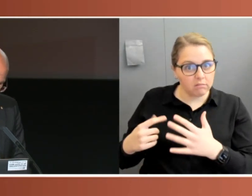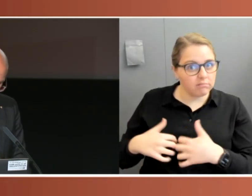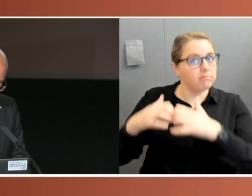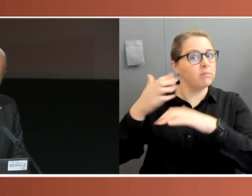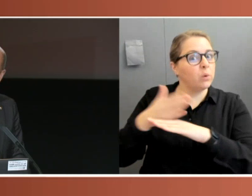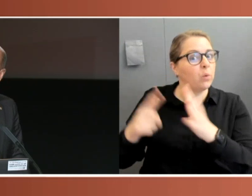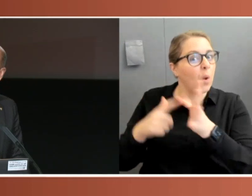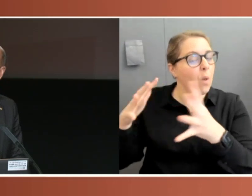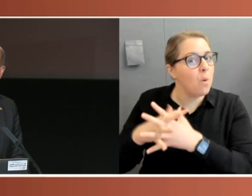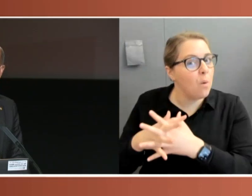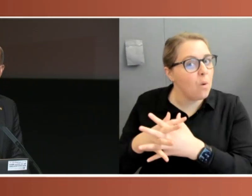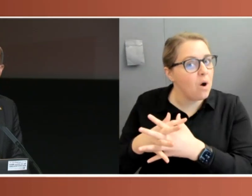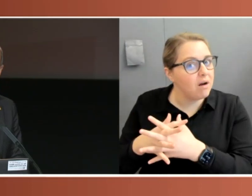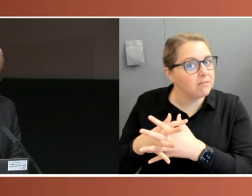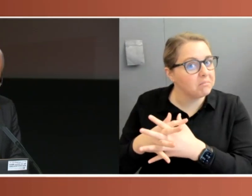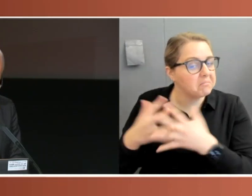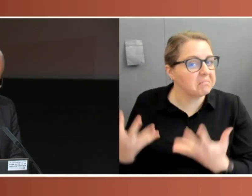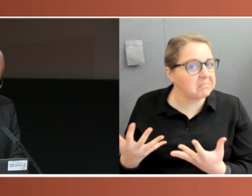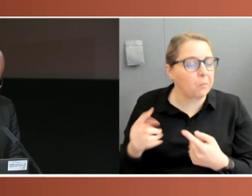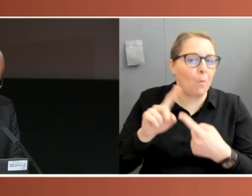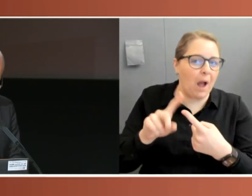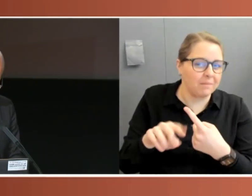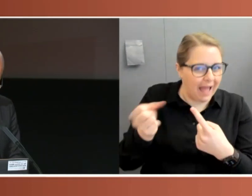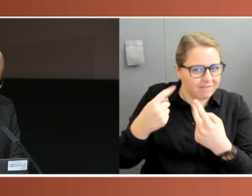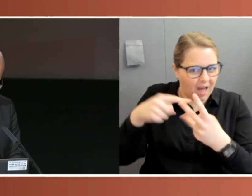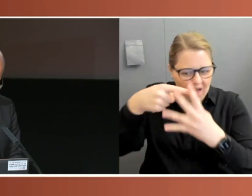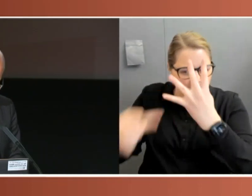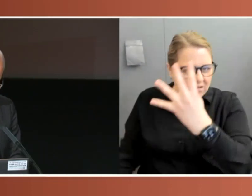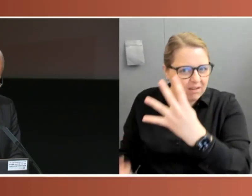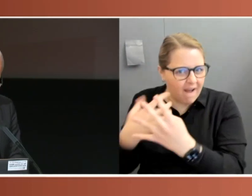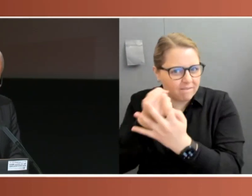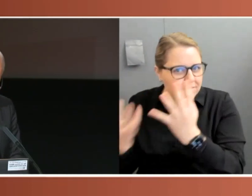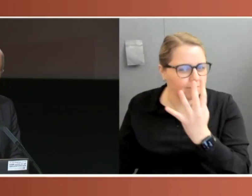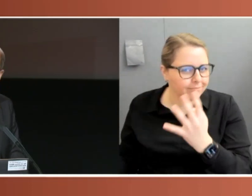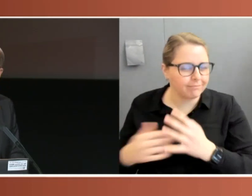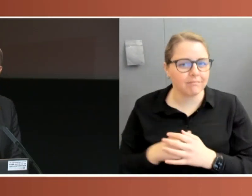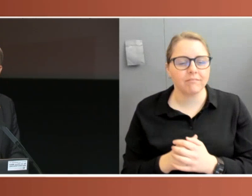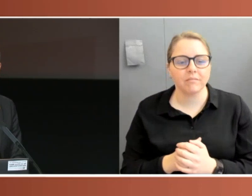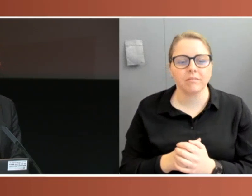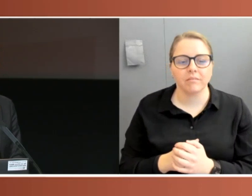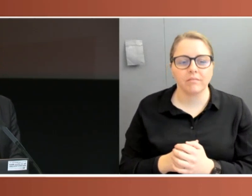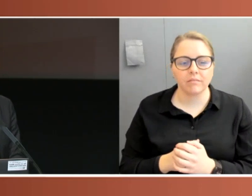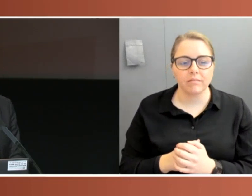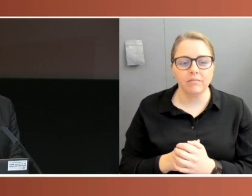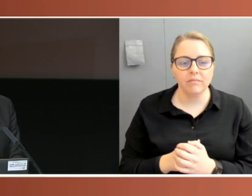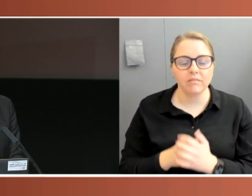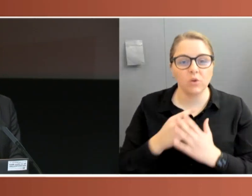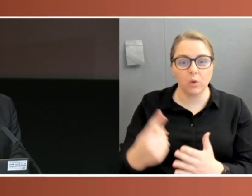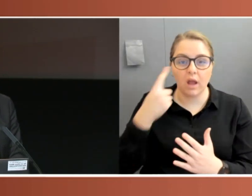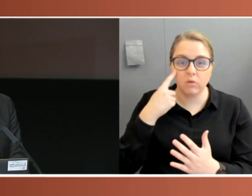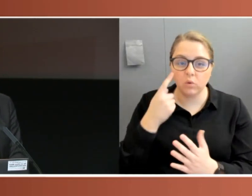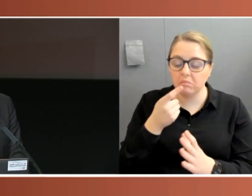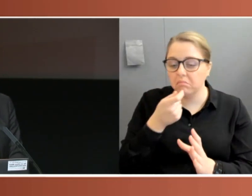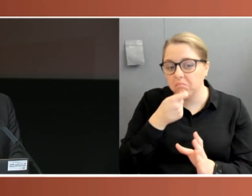has never been the dominant function of parliament. That if you look particularly over recent years, law